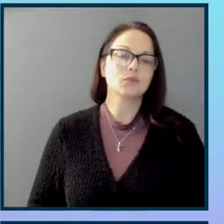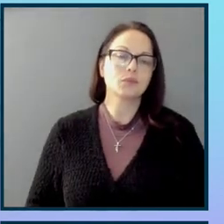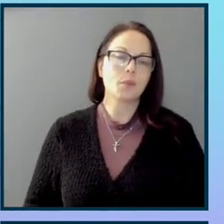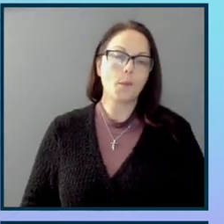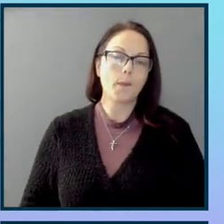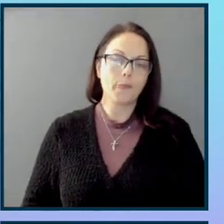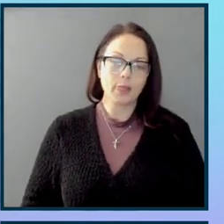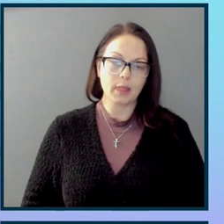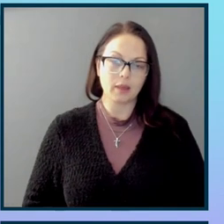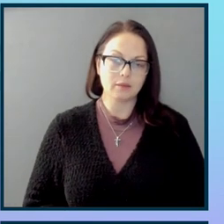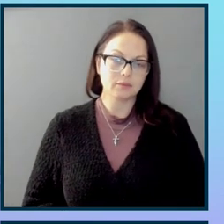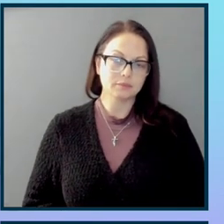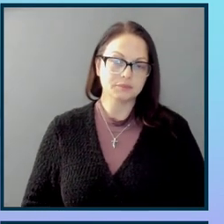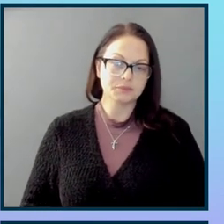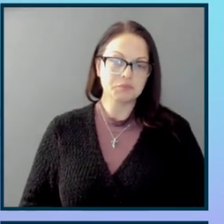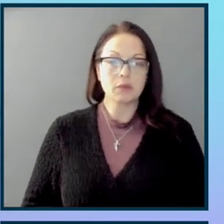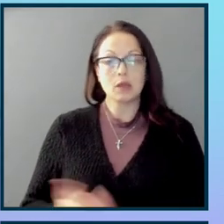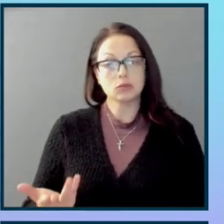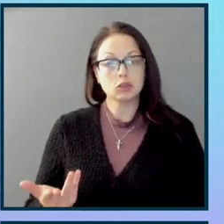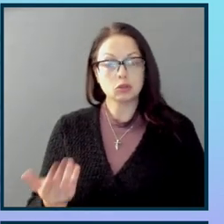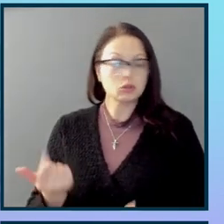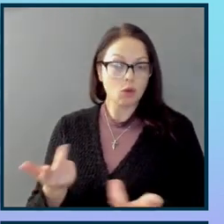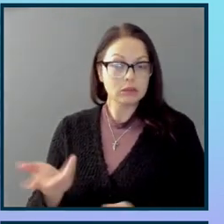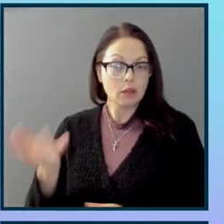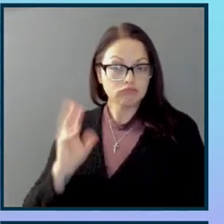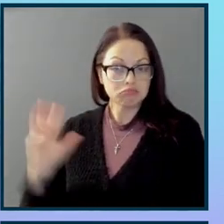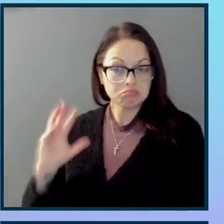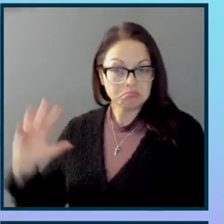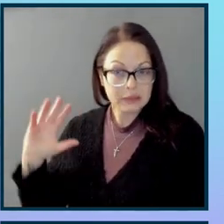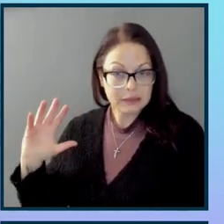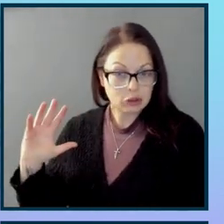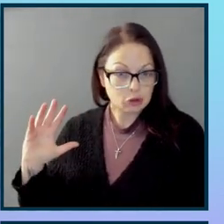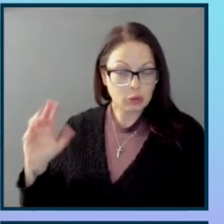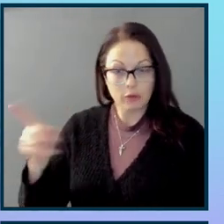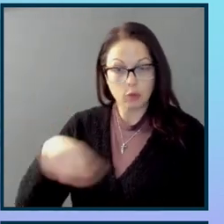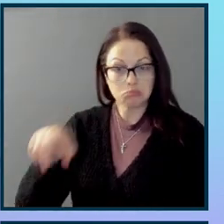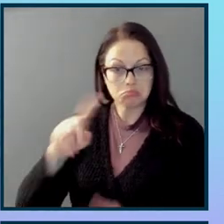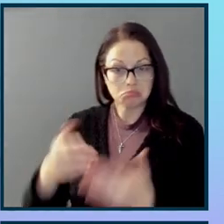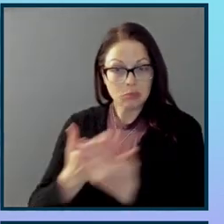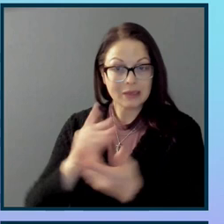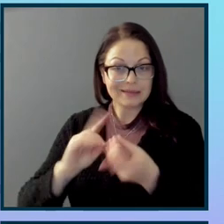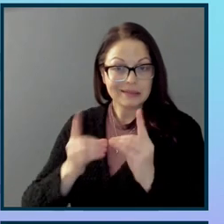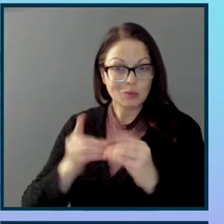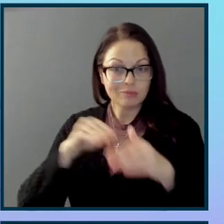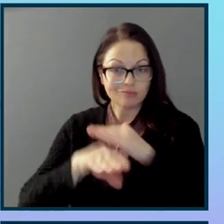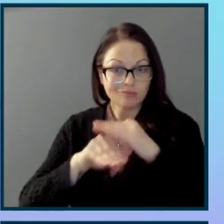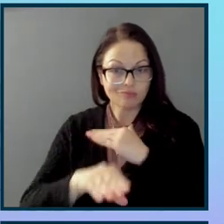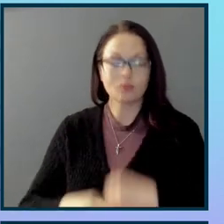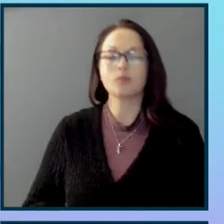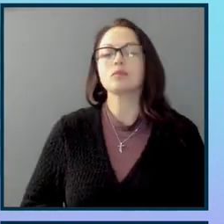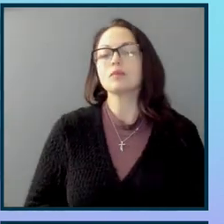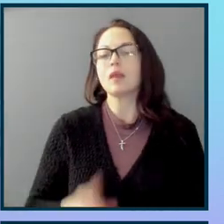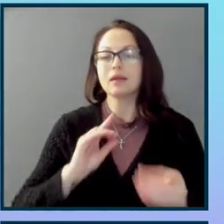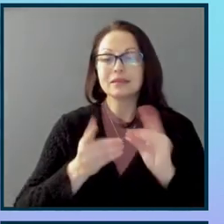So, a little bit of history for those of you who are new to digital accessibility. Digital accessibility